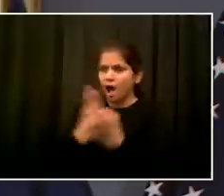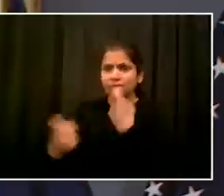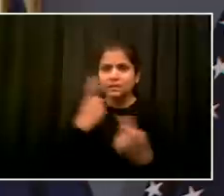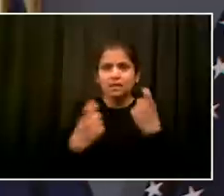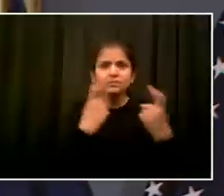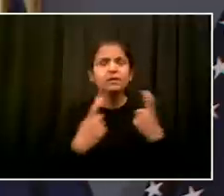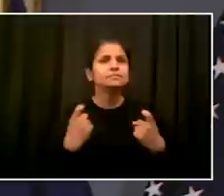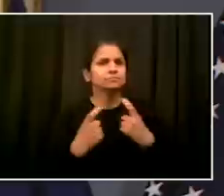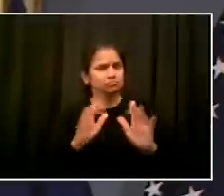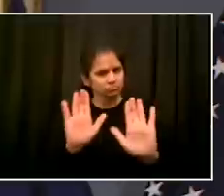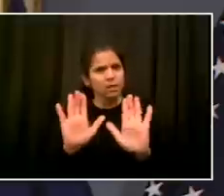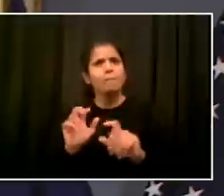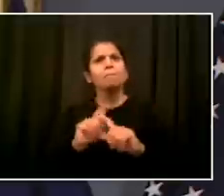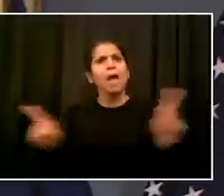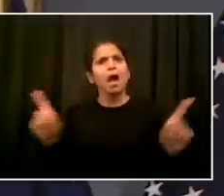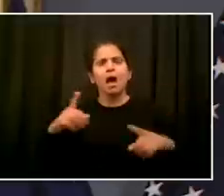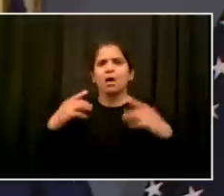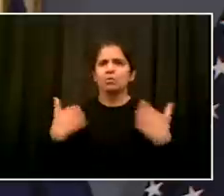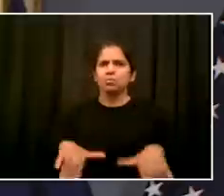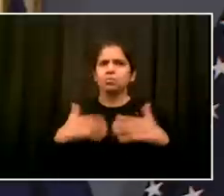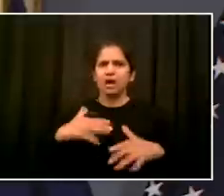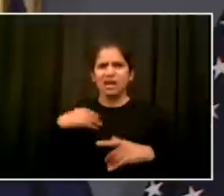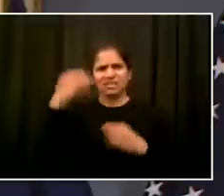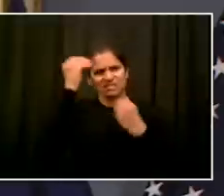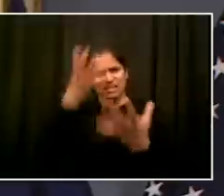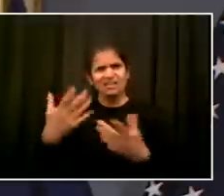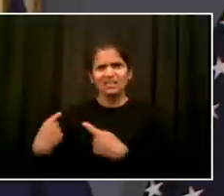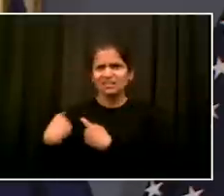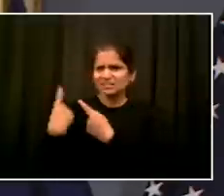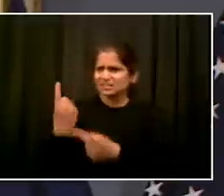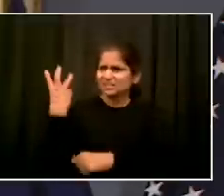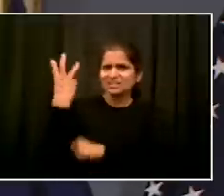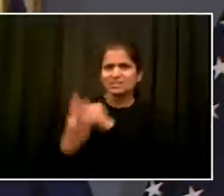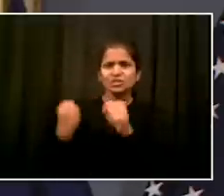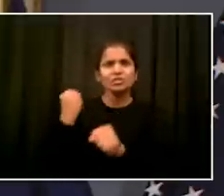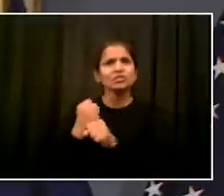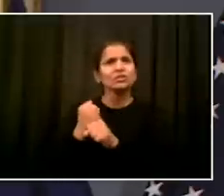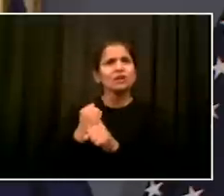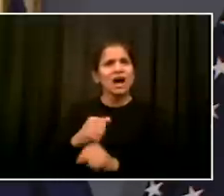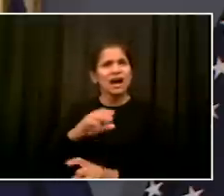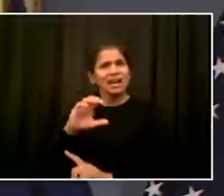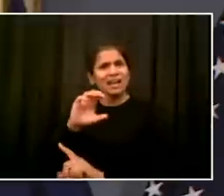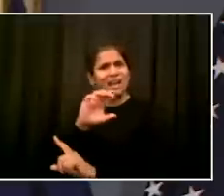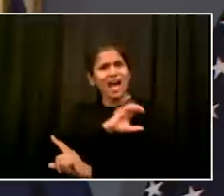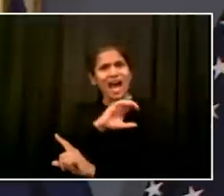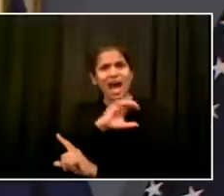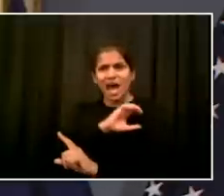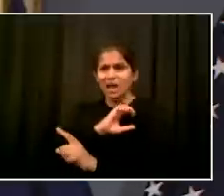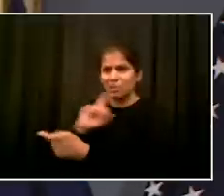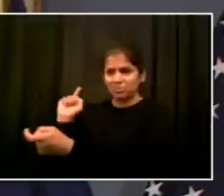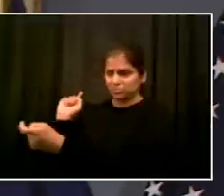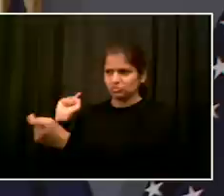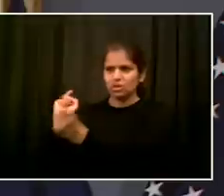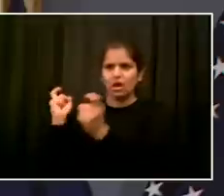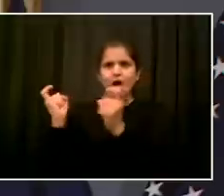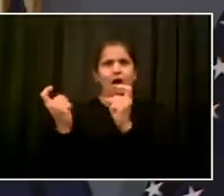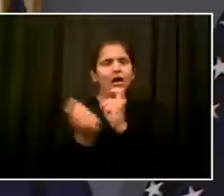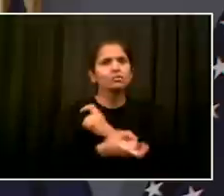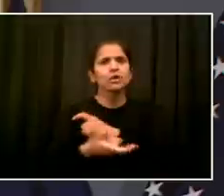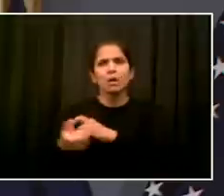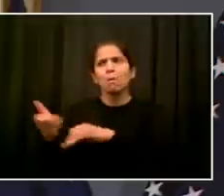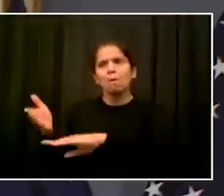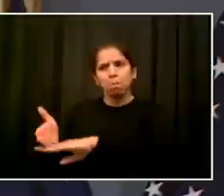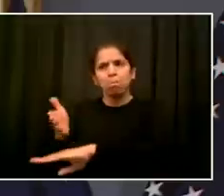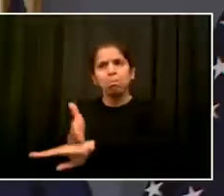I'll challenge you any time, any day. It is a fundamentally different department in a variety of ways. Neighborhood policing has changed